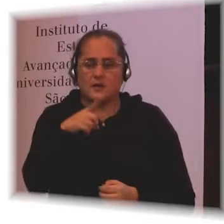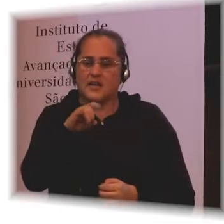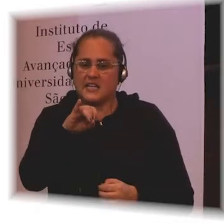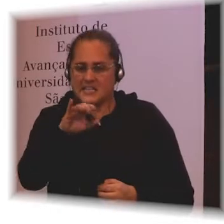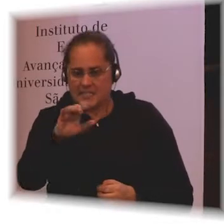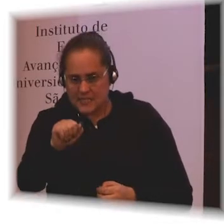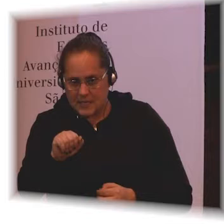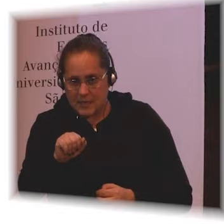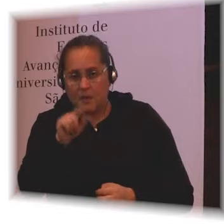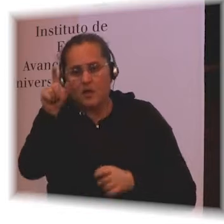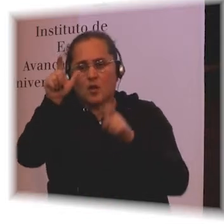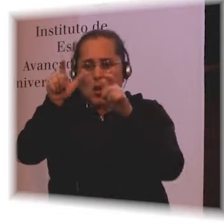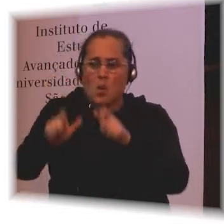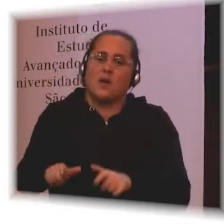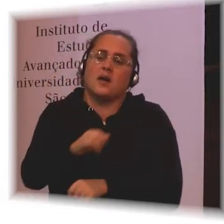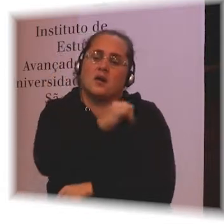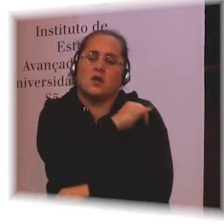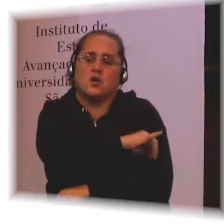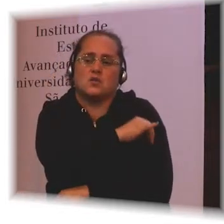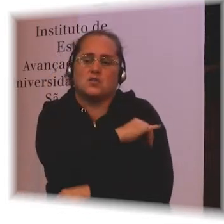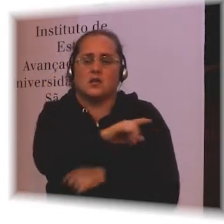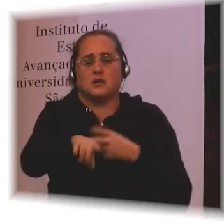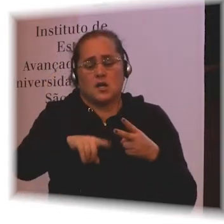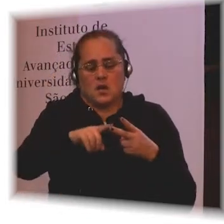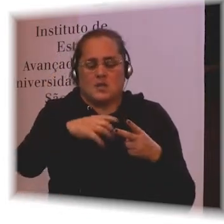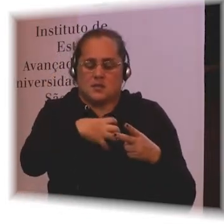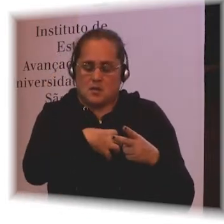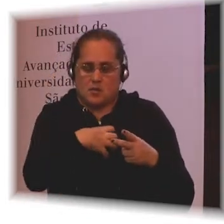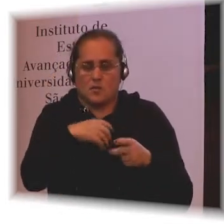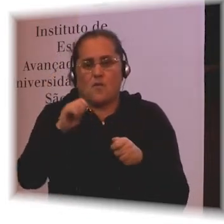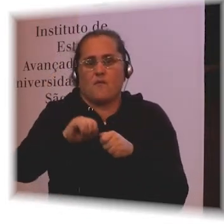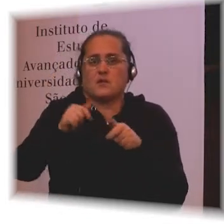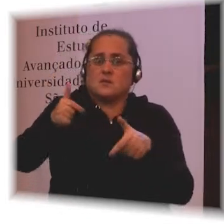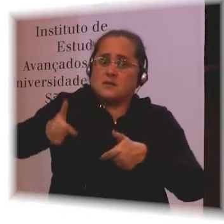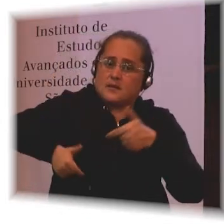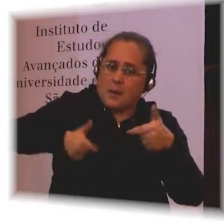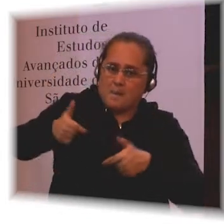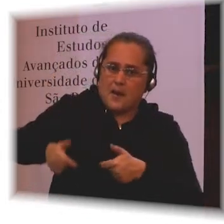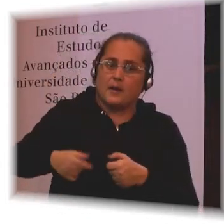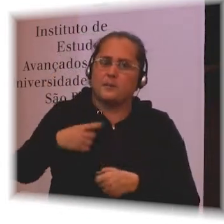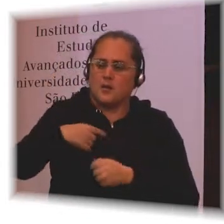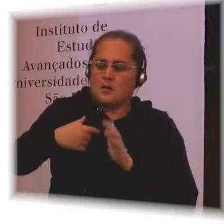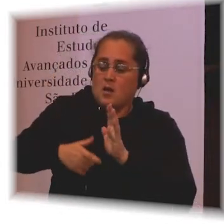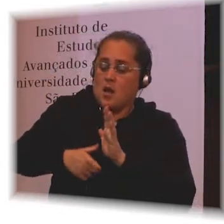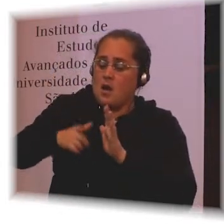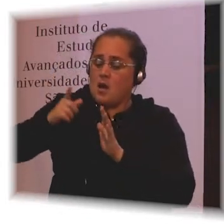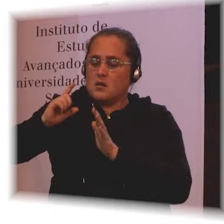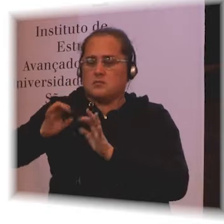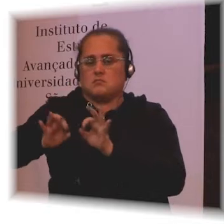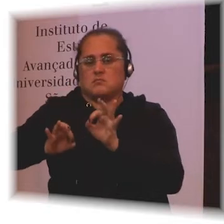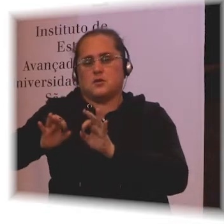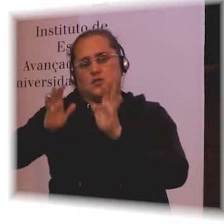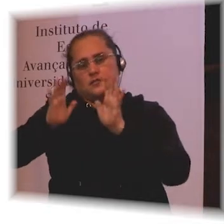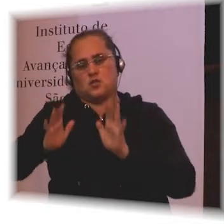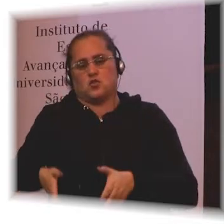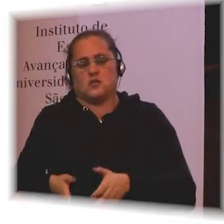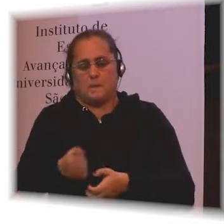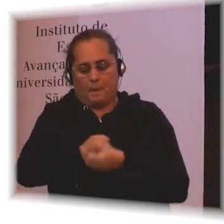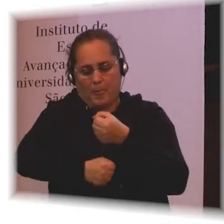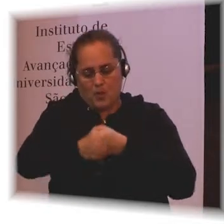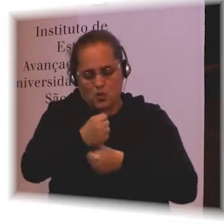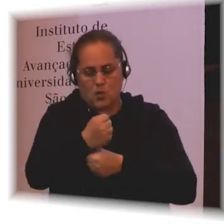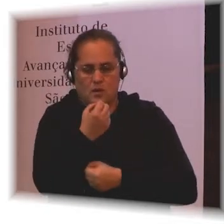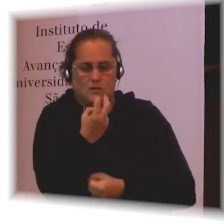So this came from a previous project. So in about 2013, we did a big study on